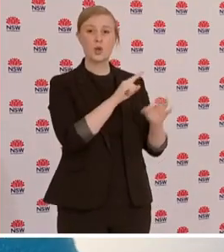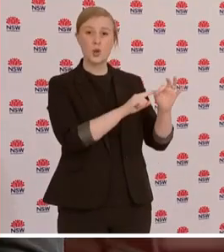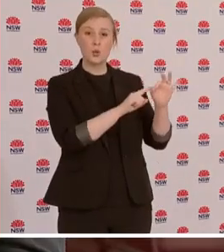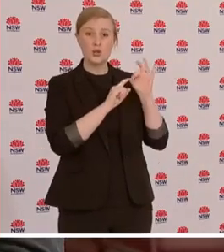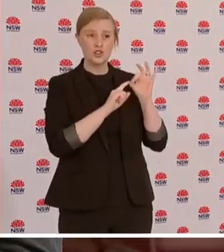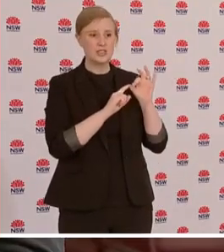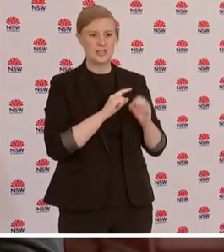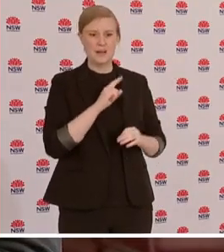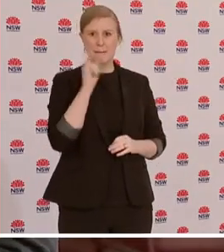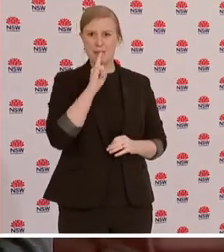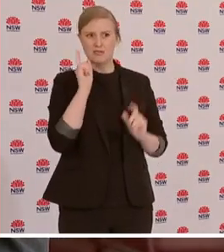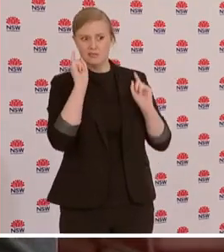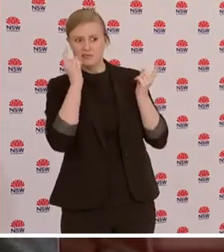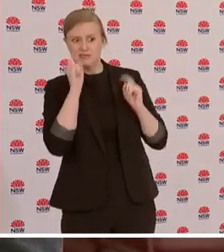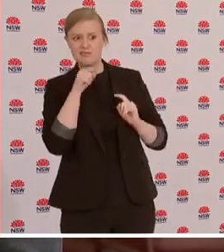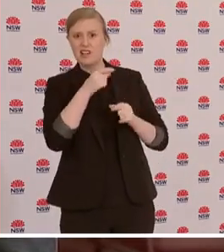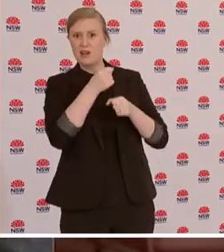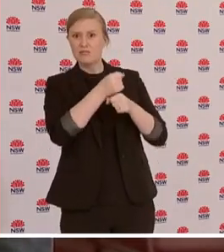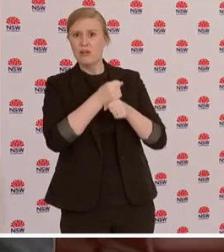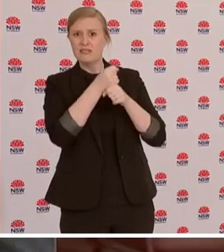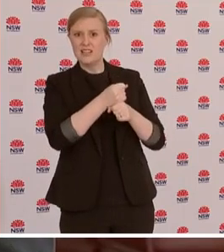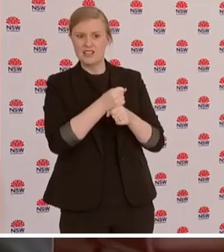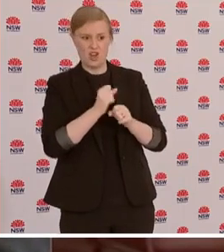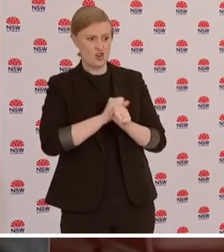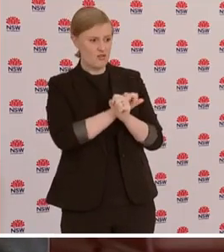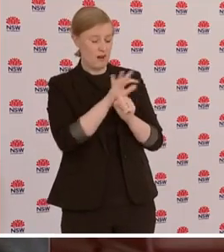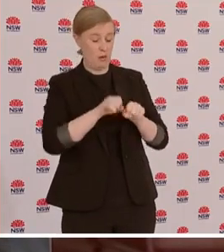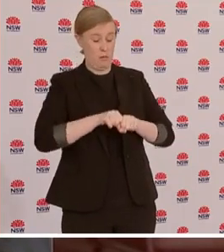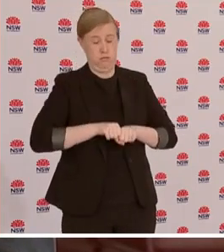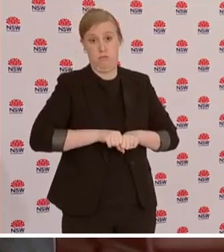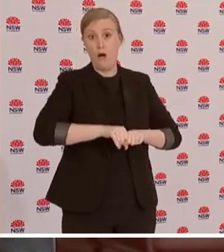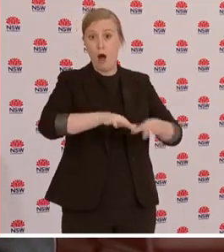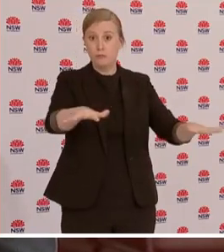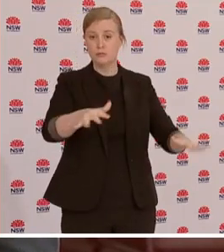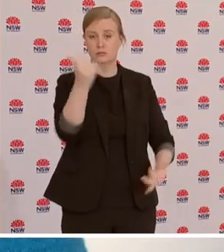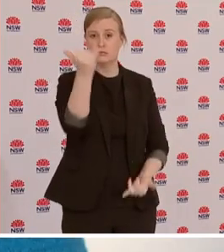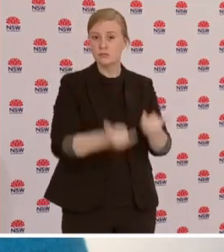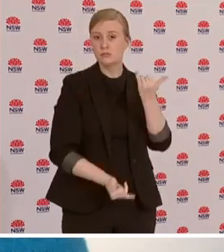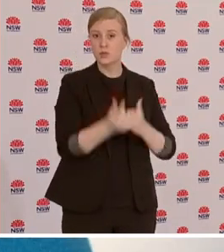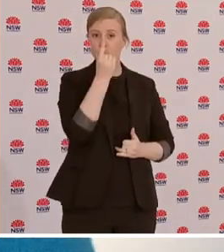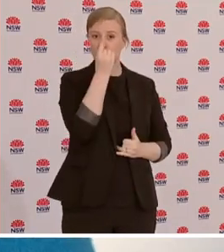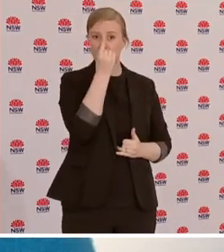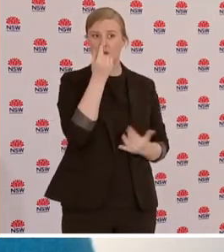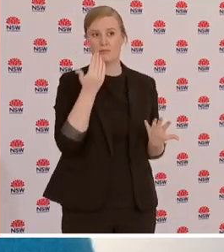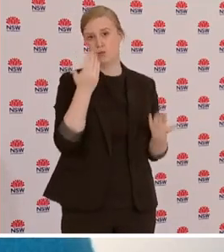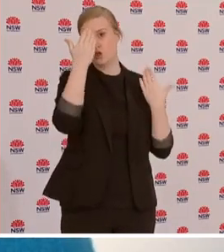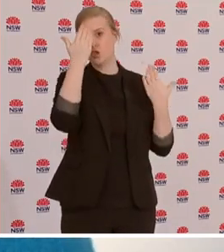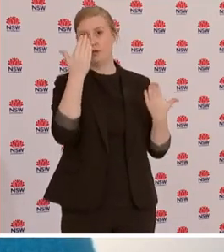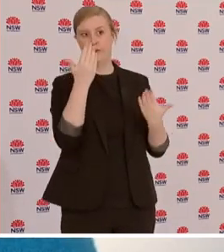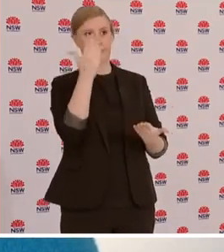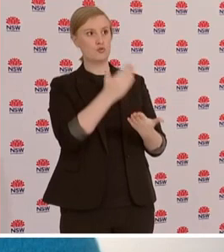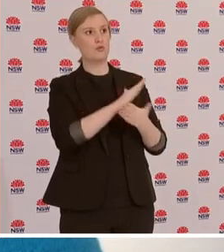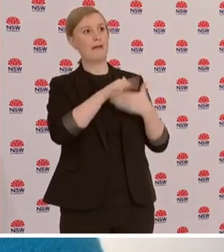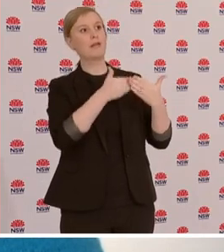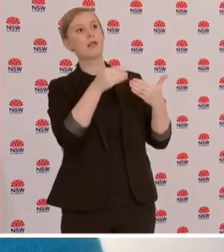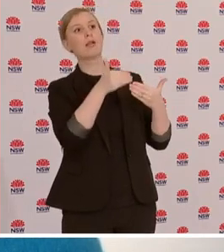coming all together but we won't know that for a while. Just the fact that it happened, does that, will that extend